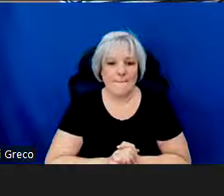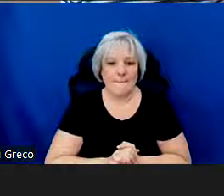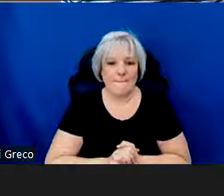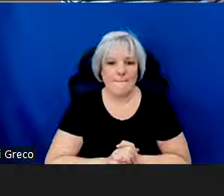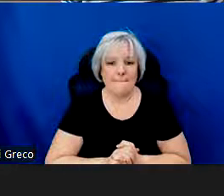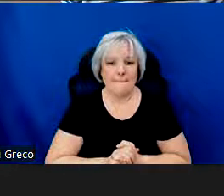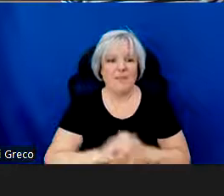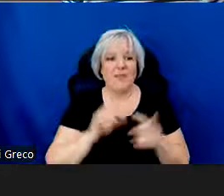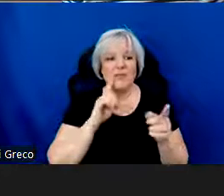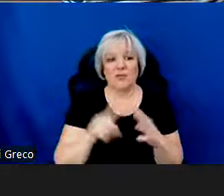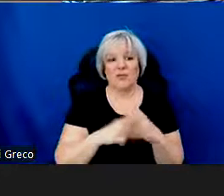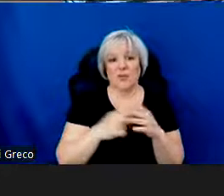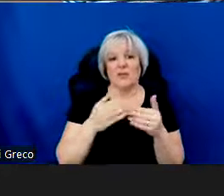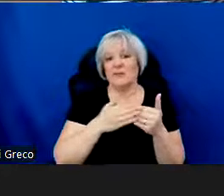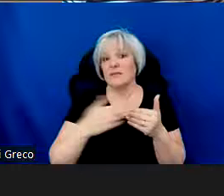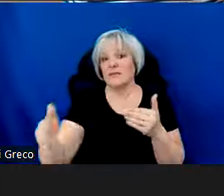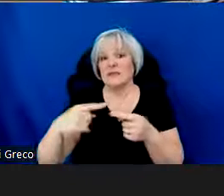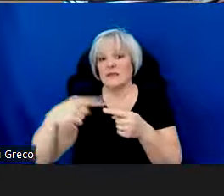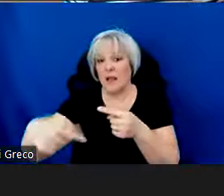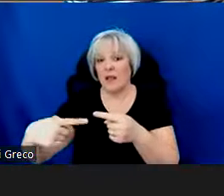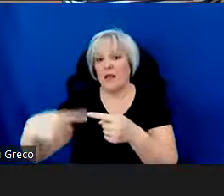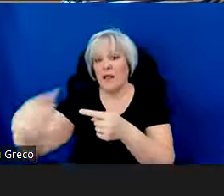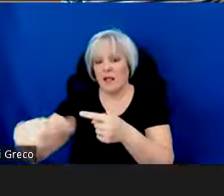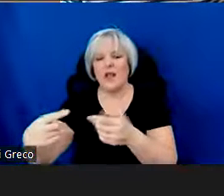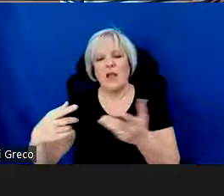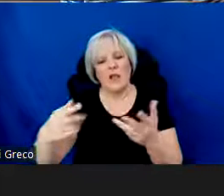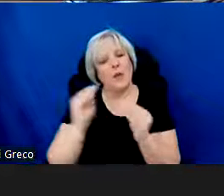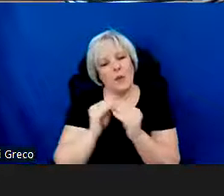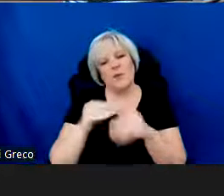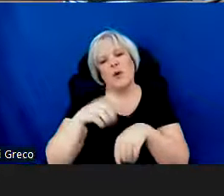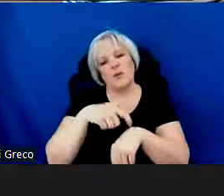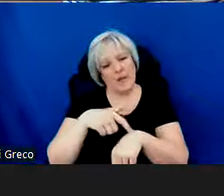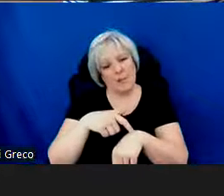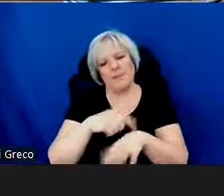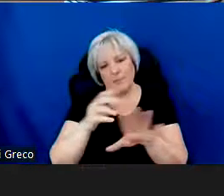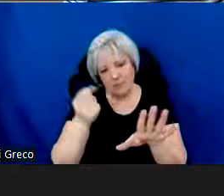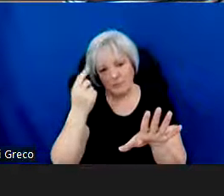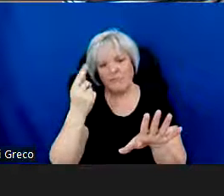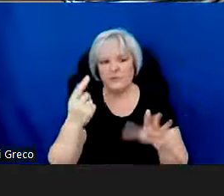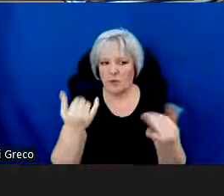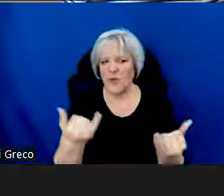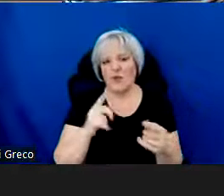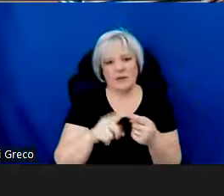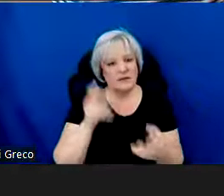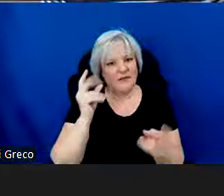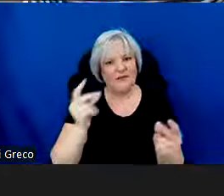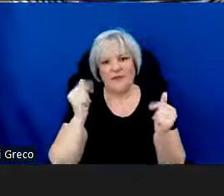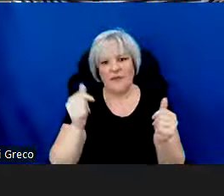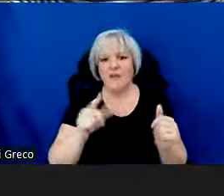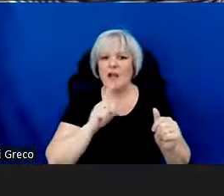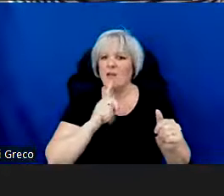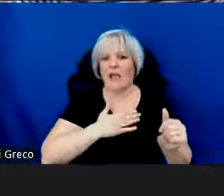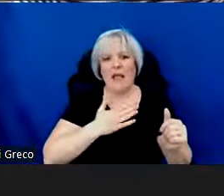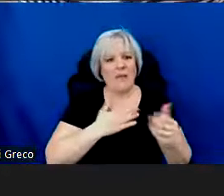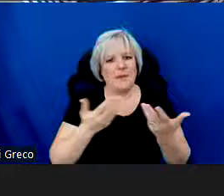In future cycles, look out for a more spacious application timeline for this program. And meanwhile, I'd be really glad to talk